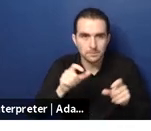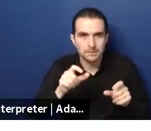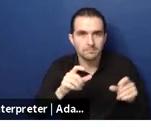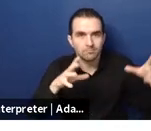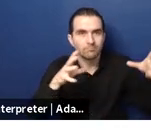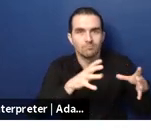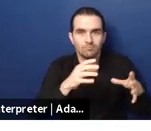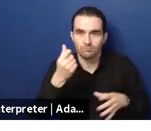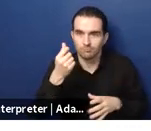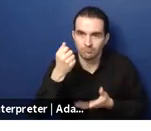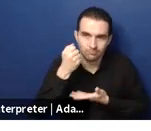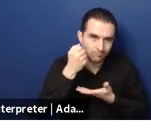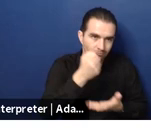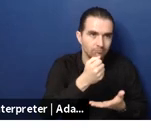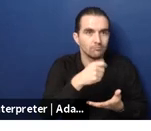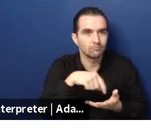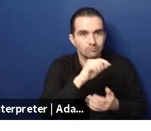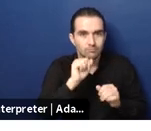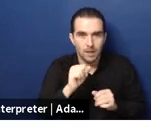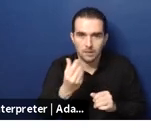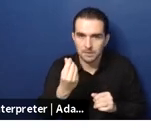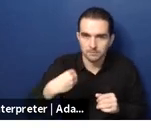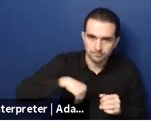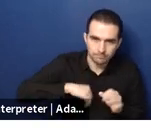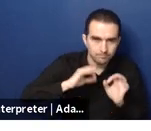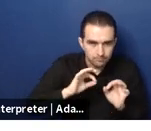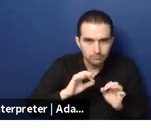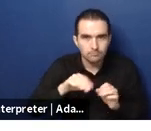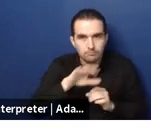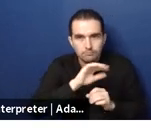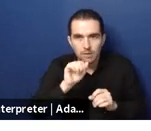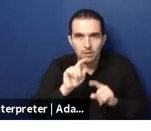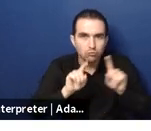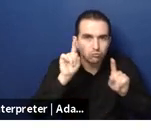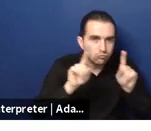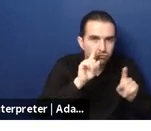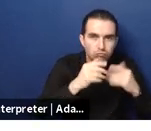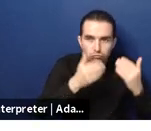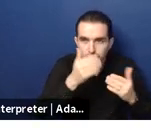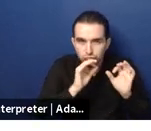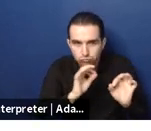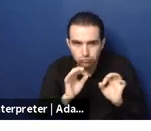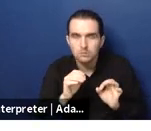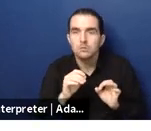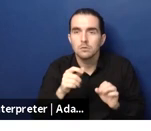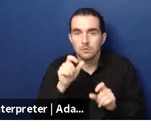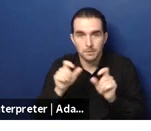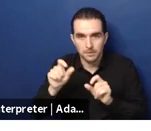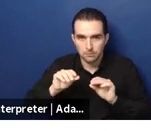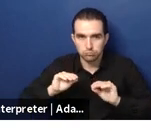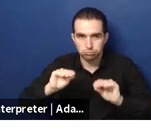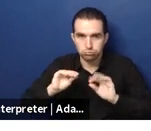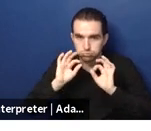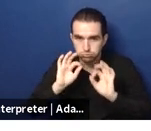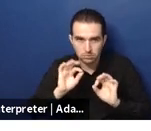input put to allow to build up their capacities but with that they do really um sort of manage a holistic